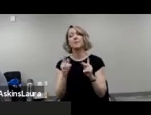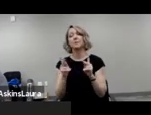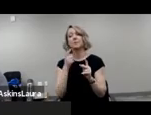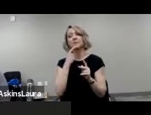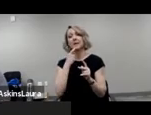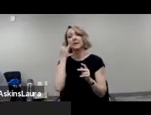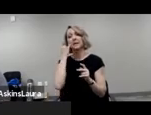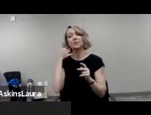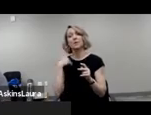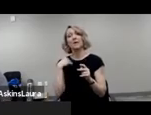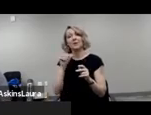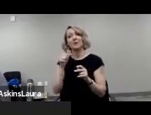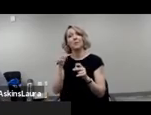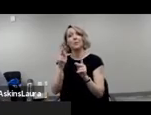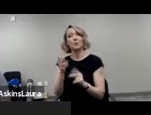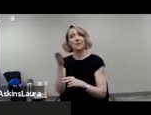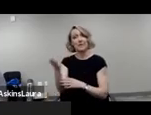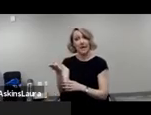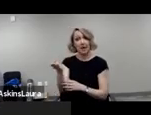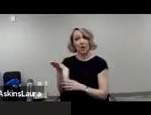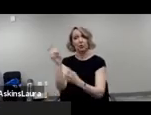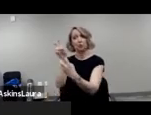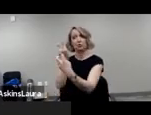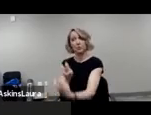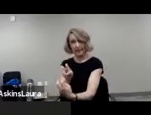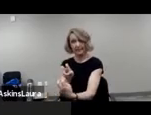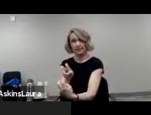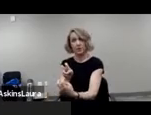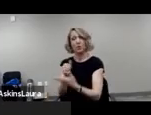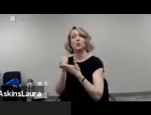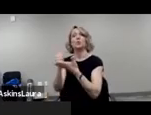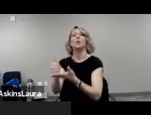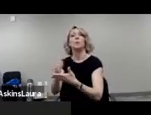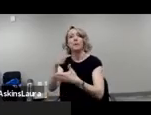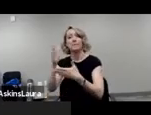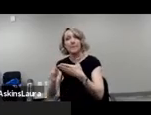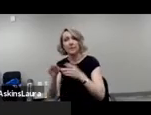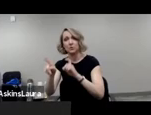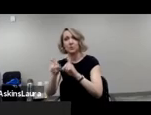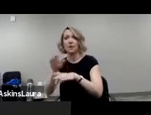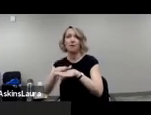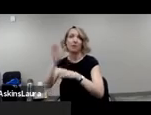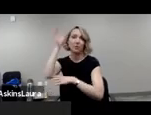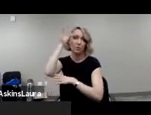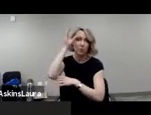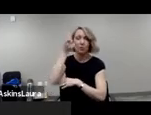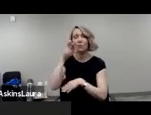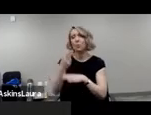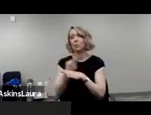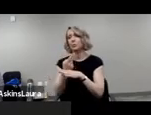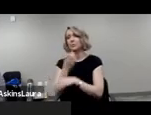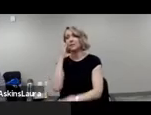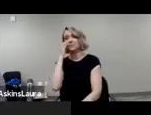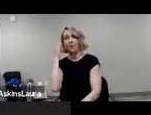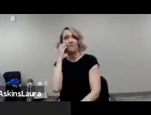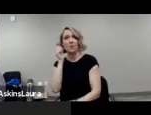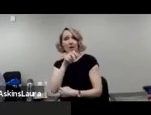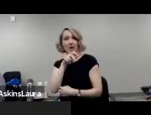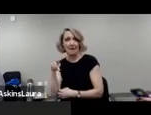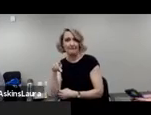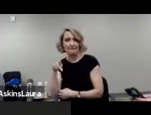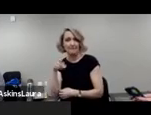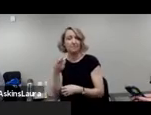person or with the support of someone they trust when completing a survey on a computer or using a smartphone app.